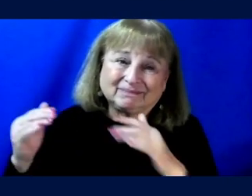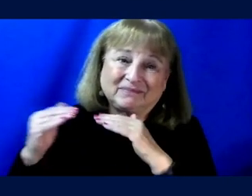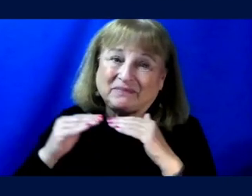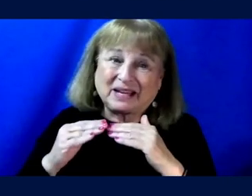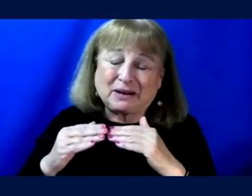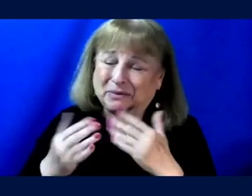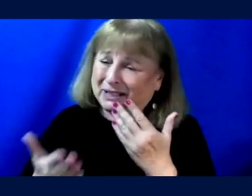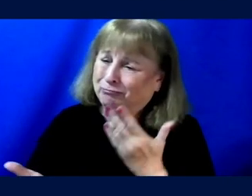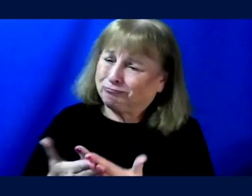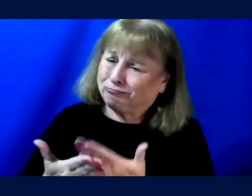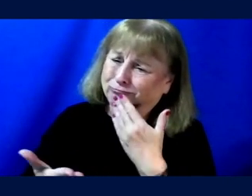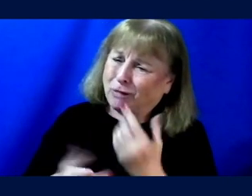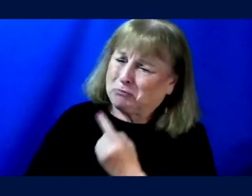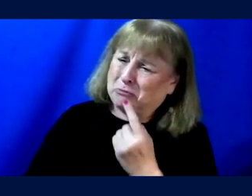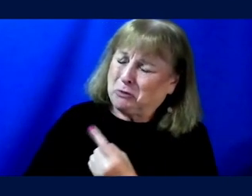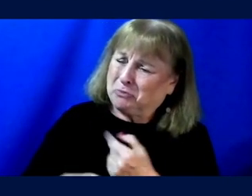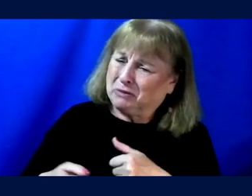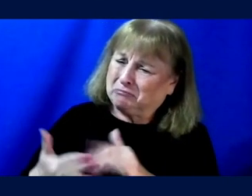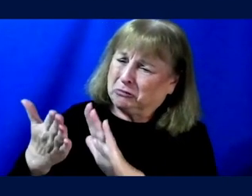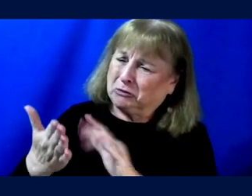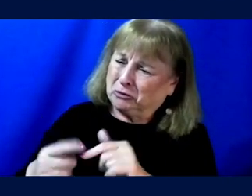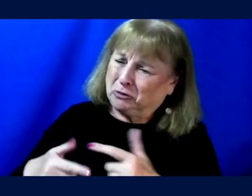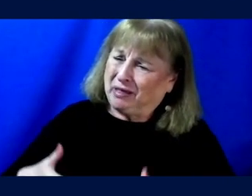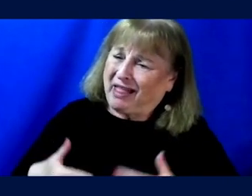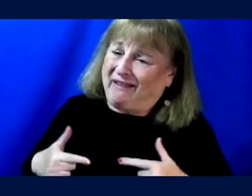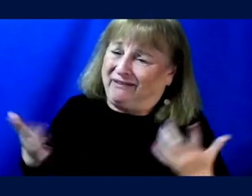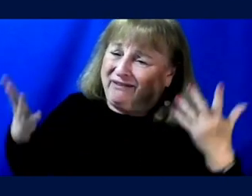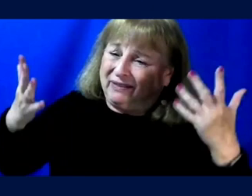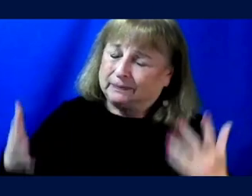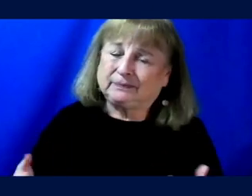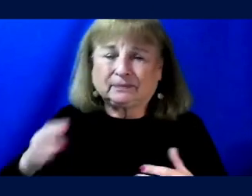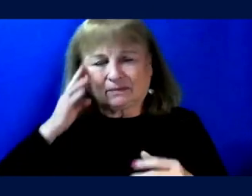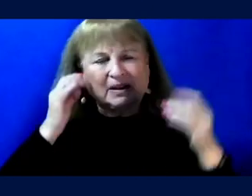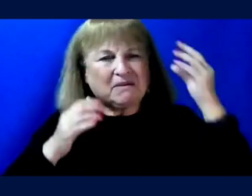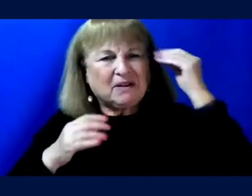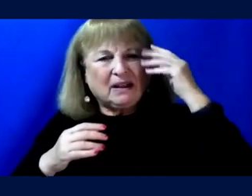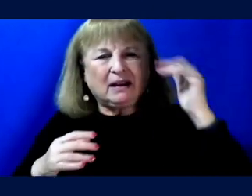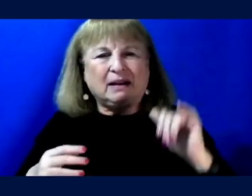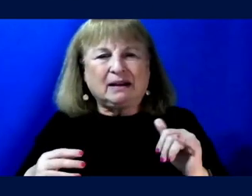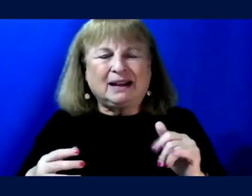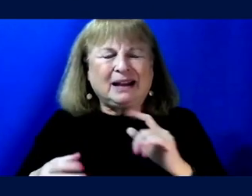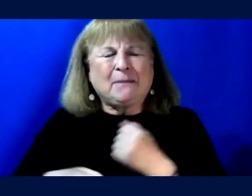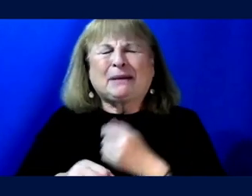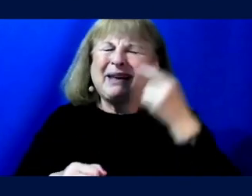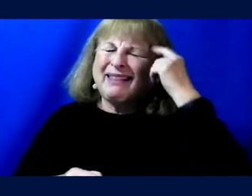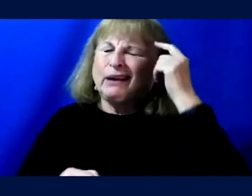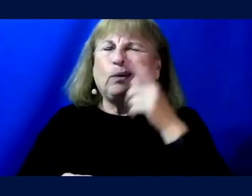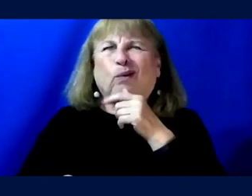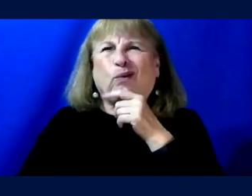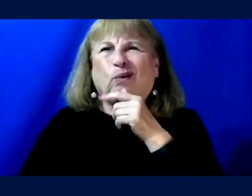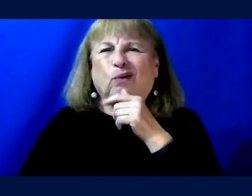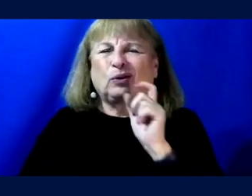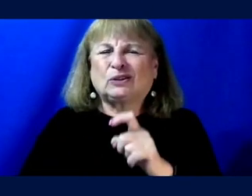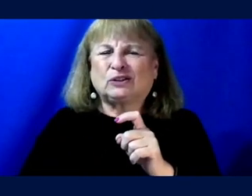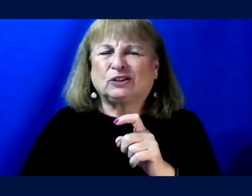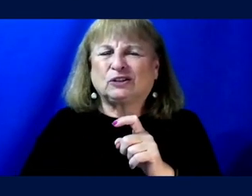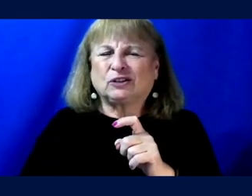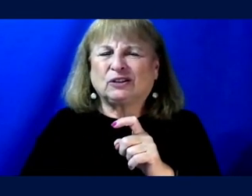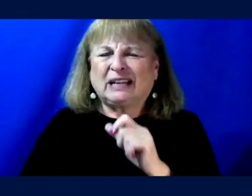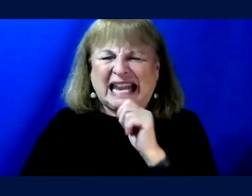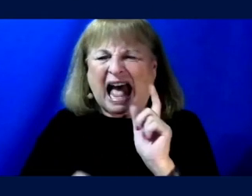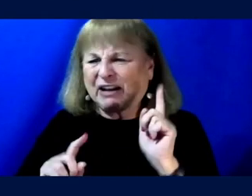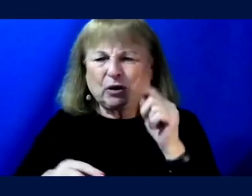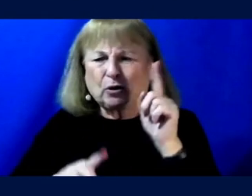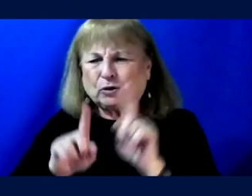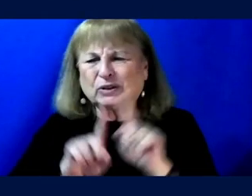valid approaches to living your life. And, uh, you know, in reflecting on this, it really makes me think who, who shouldn't go to